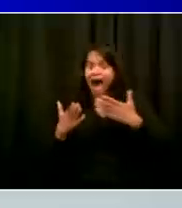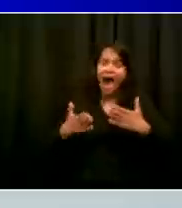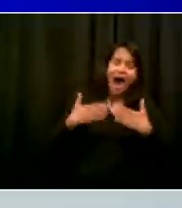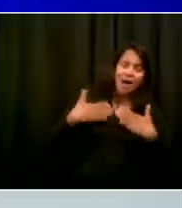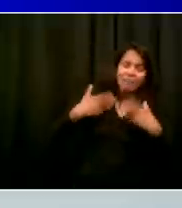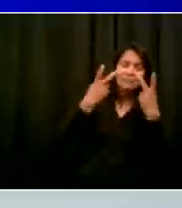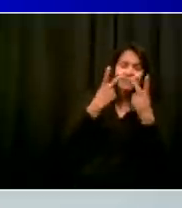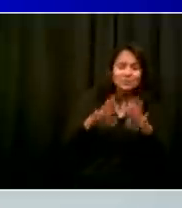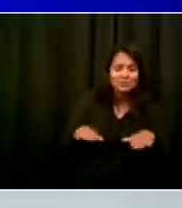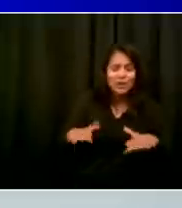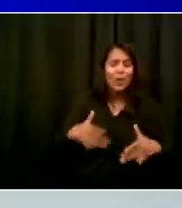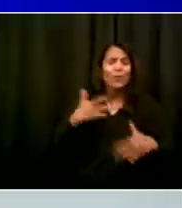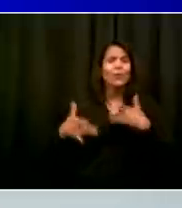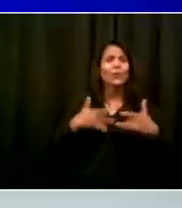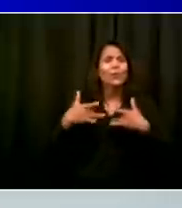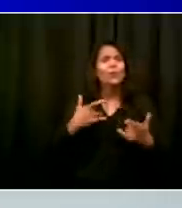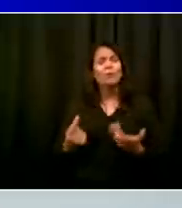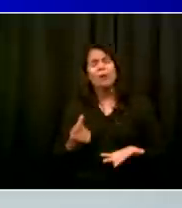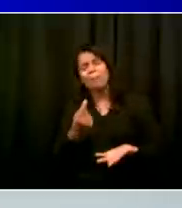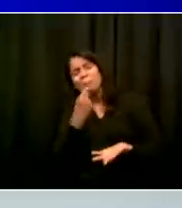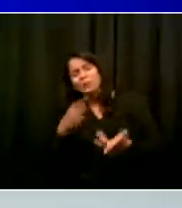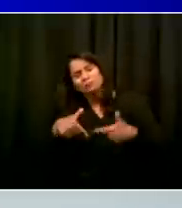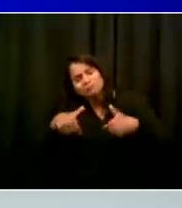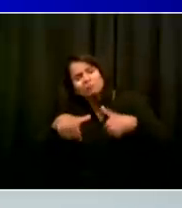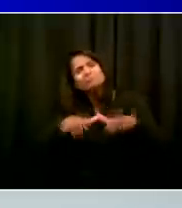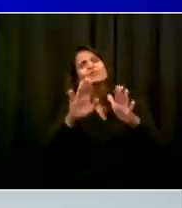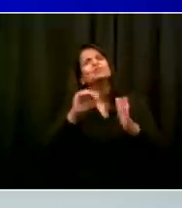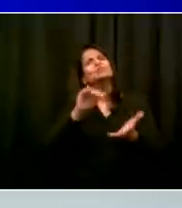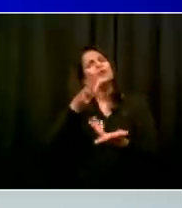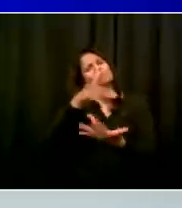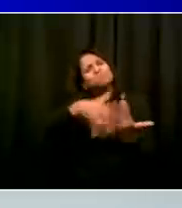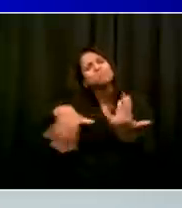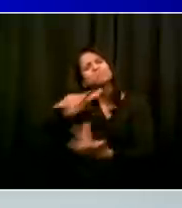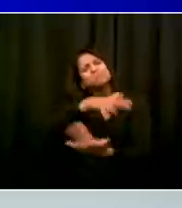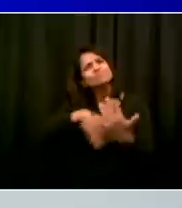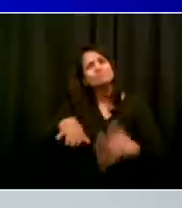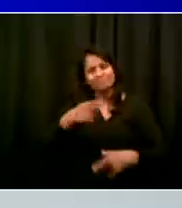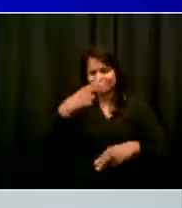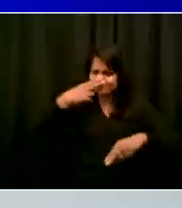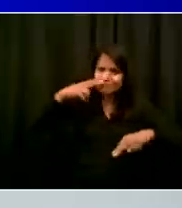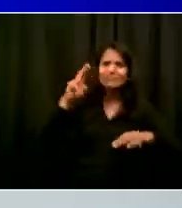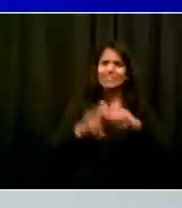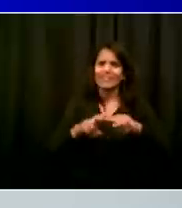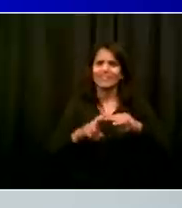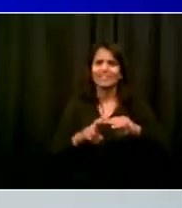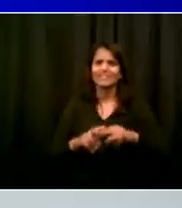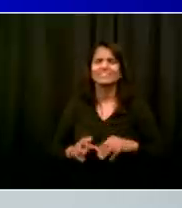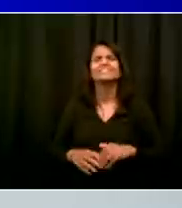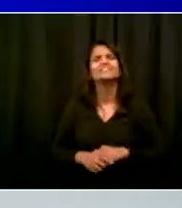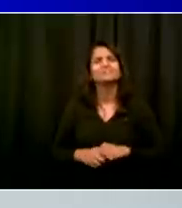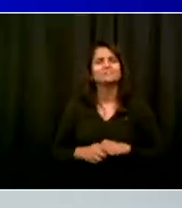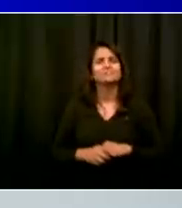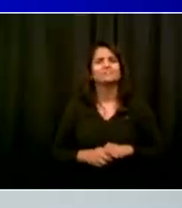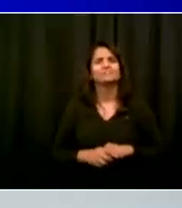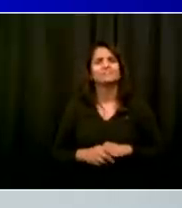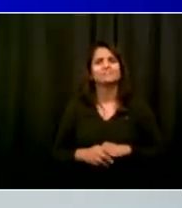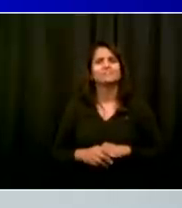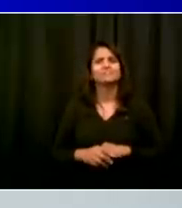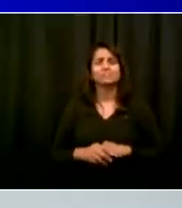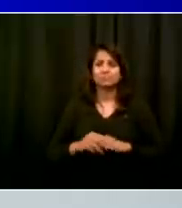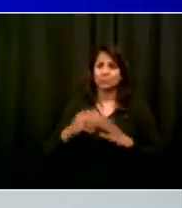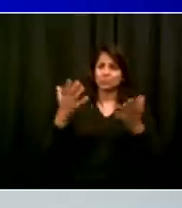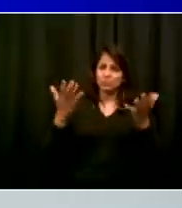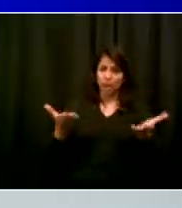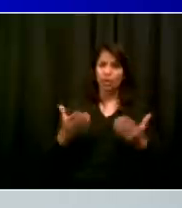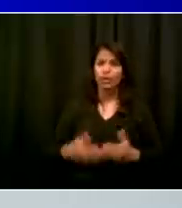seeing everyone reunited was really, really powerful. I want to just give you an update on yesterday. A big